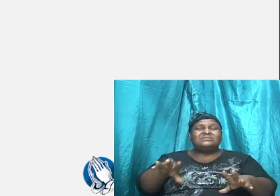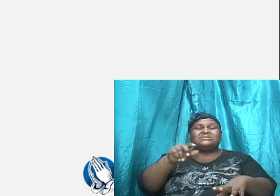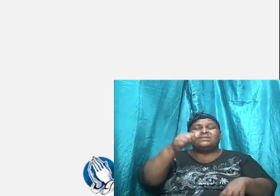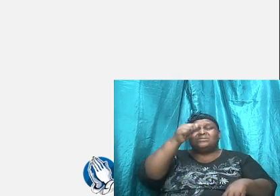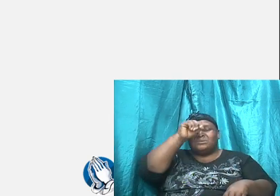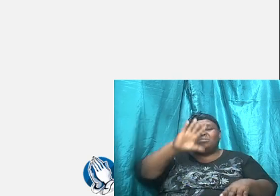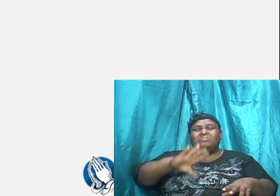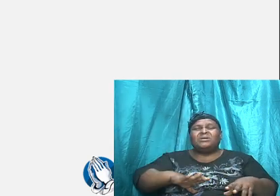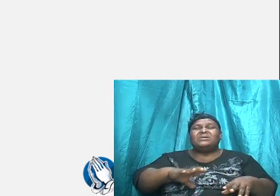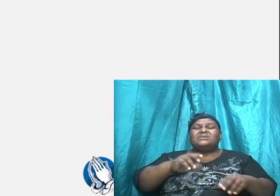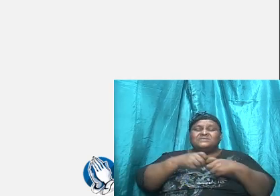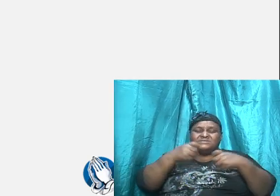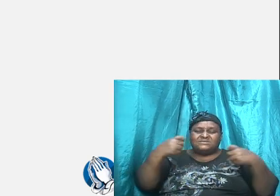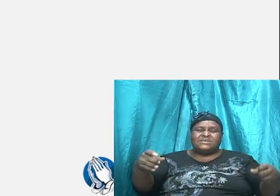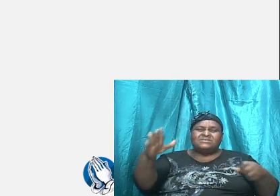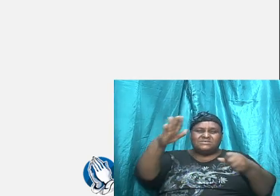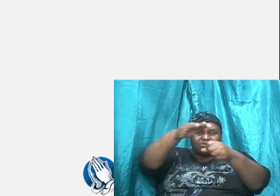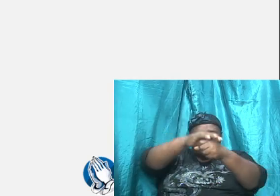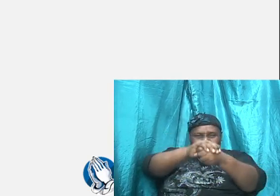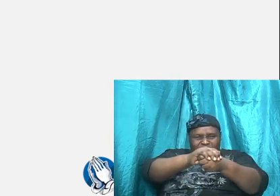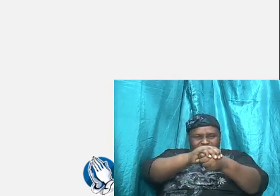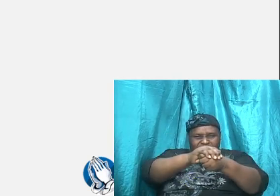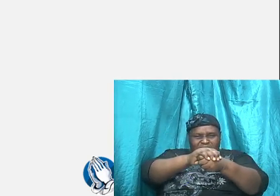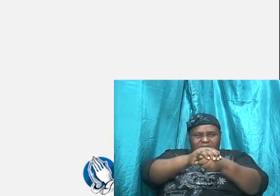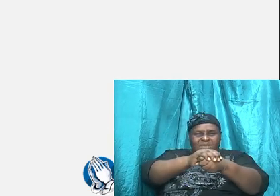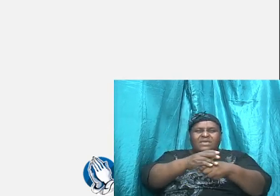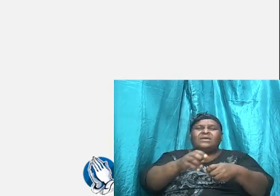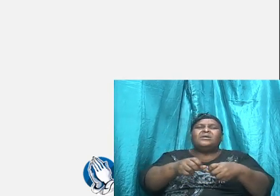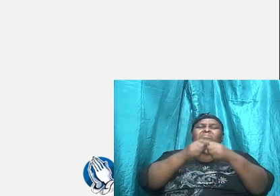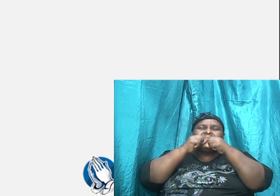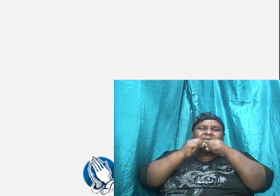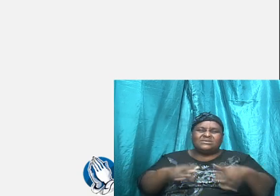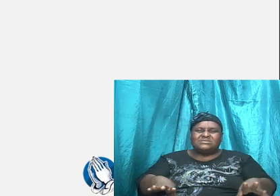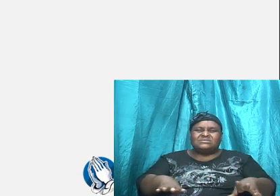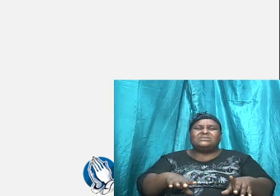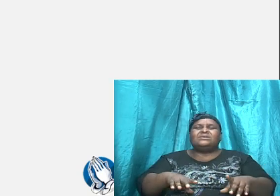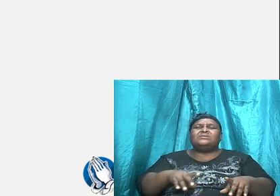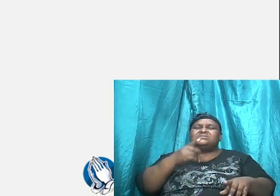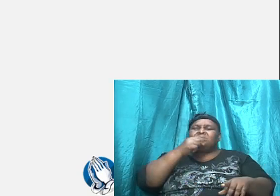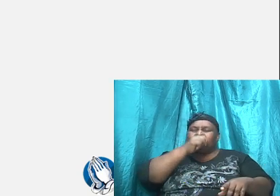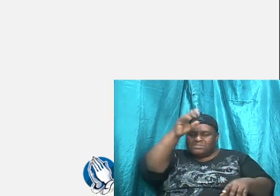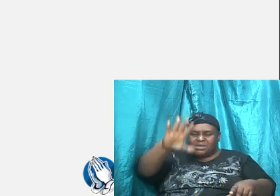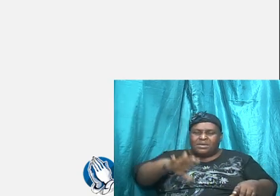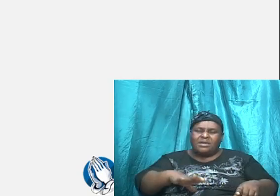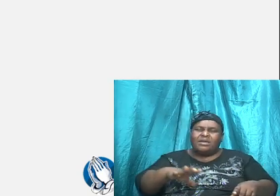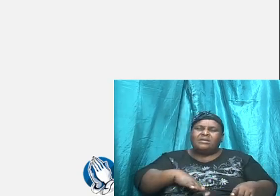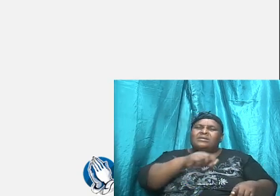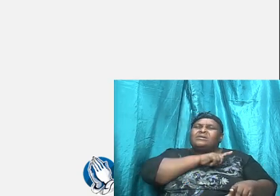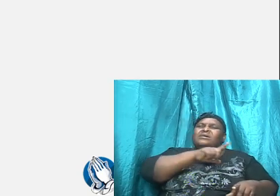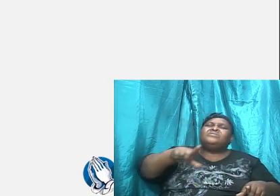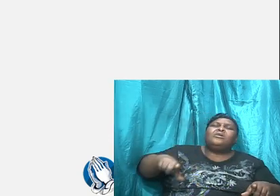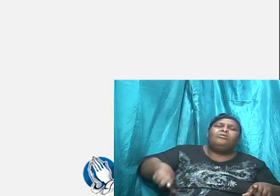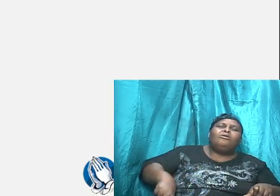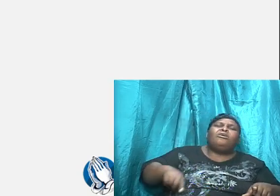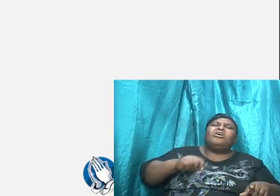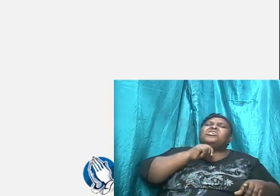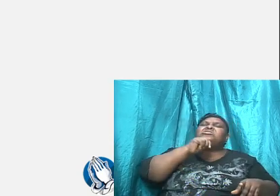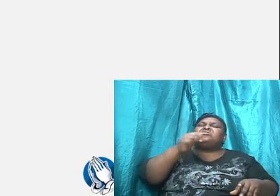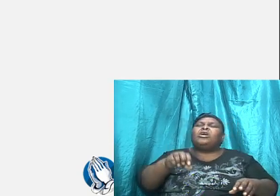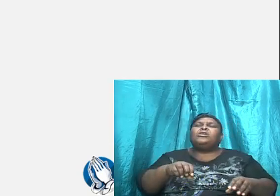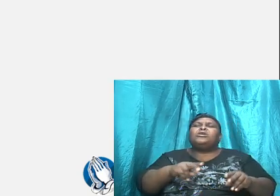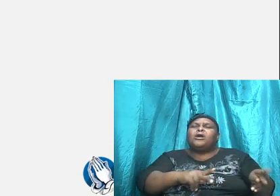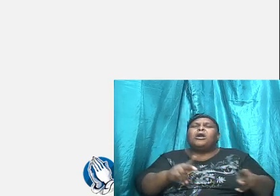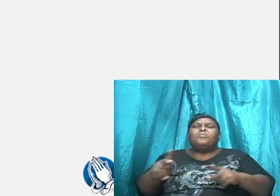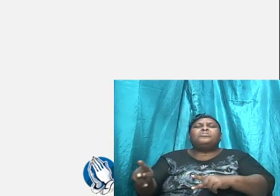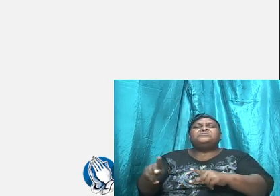sins are covered. Blessed is the man to whom the Lord will not impute iniquity.